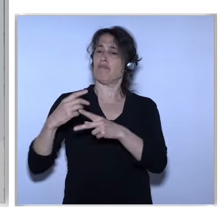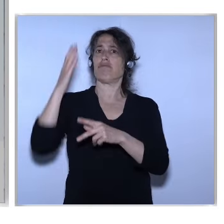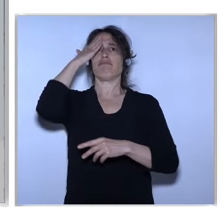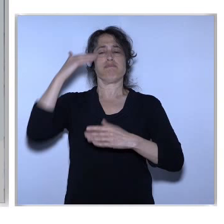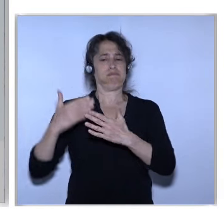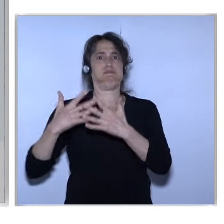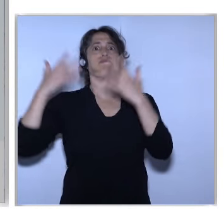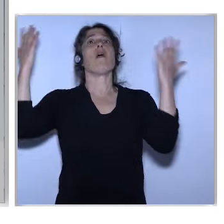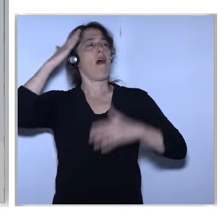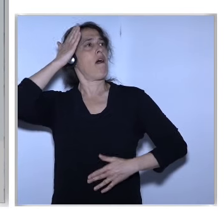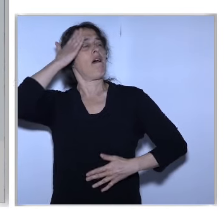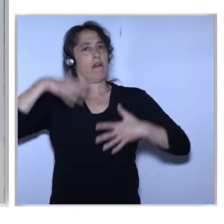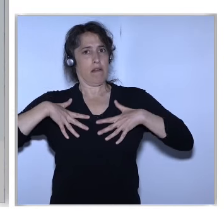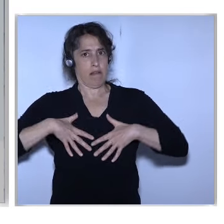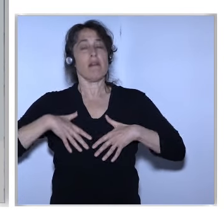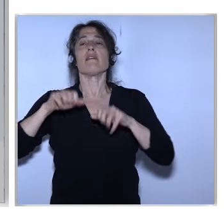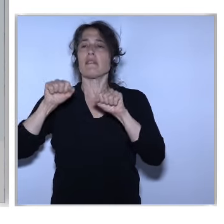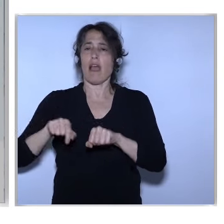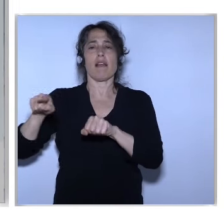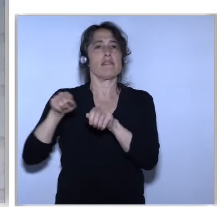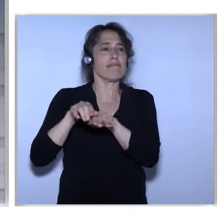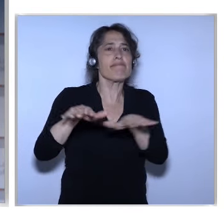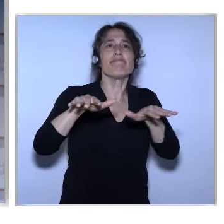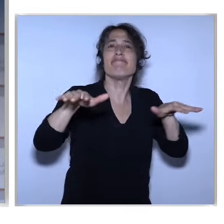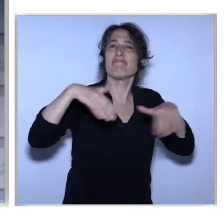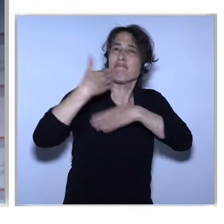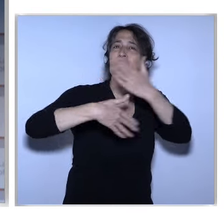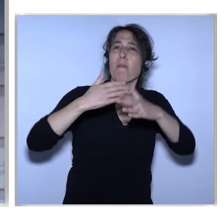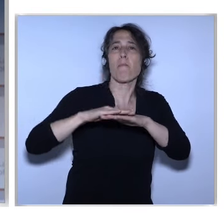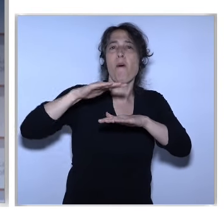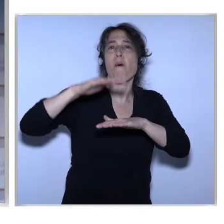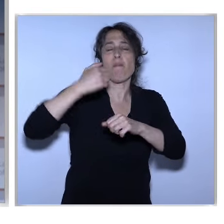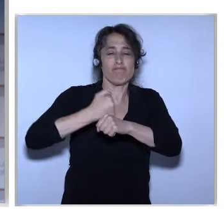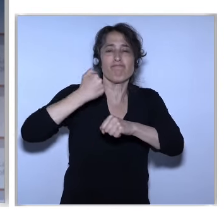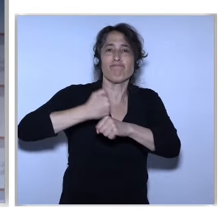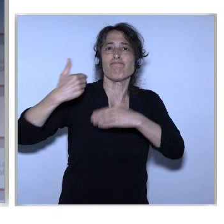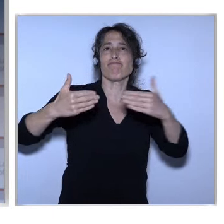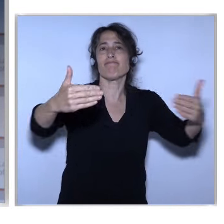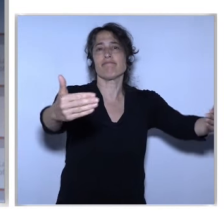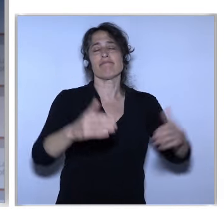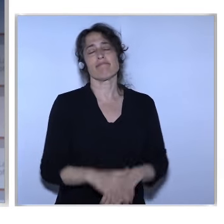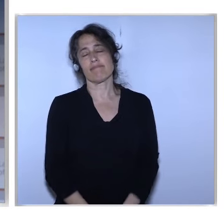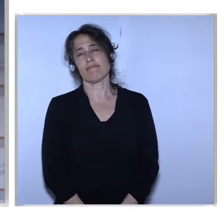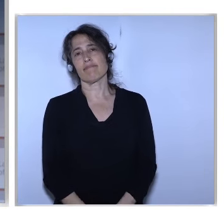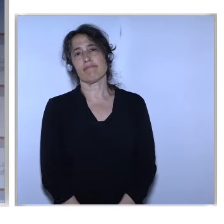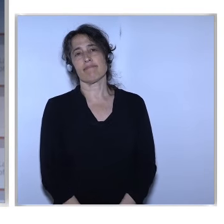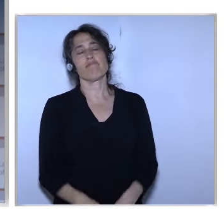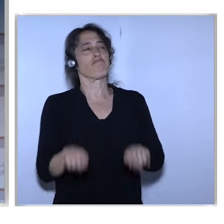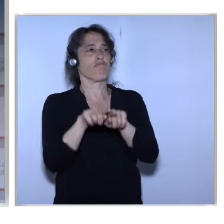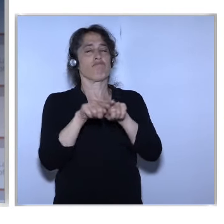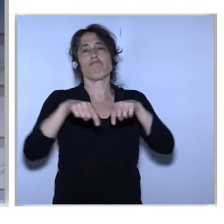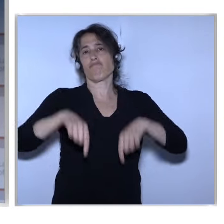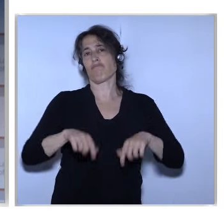Elements That were Here today This morning In this Digital skills Process What was Organized As part Of this